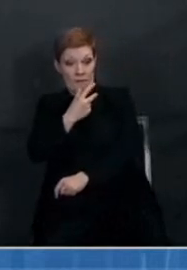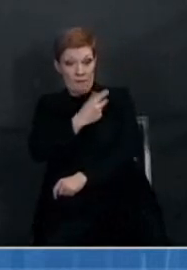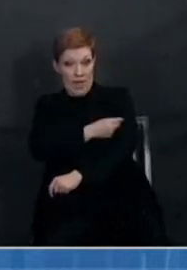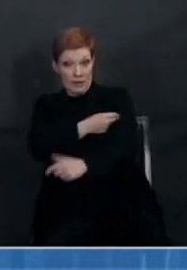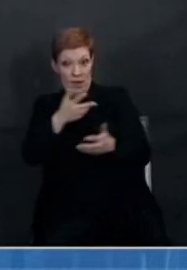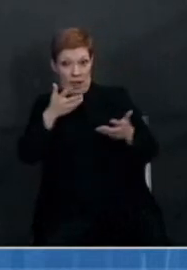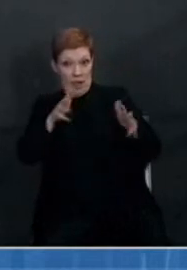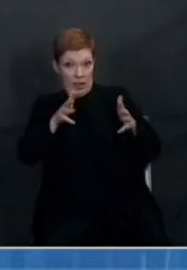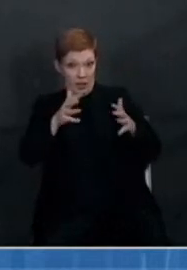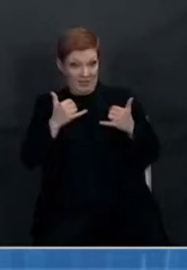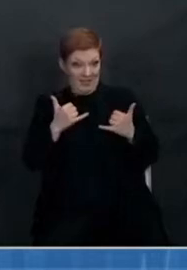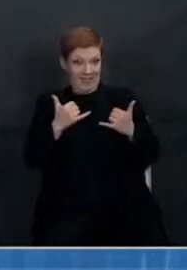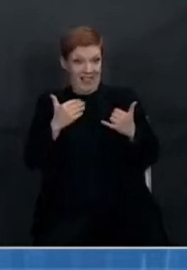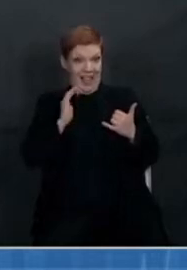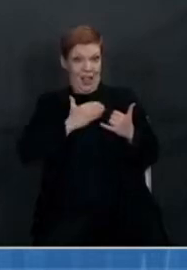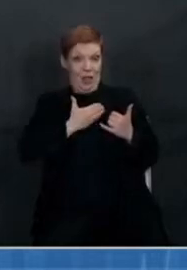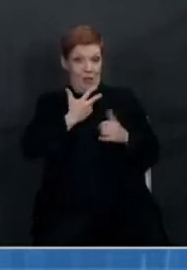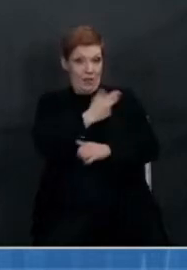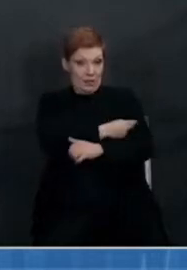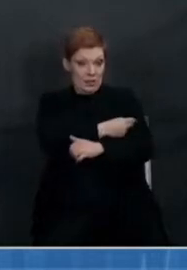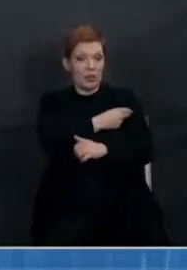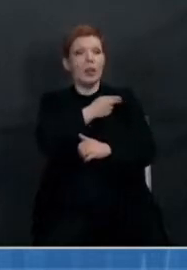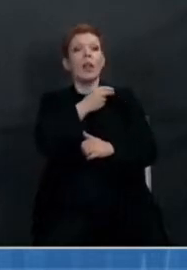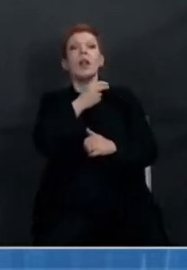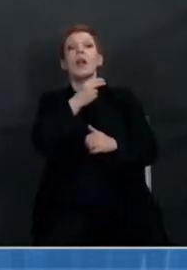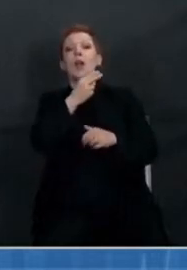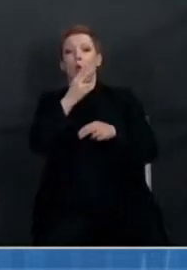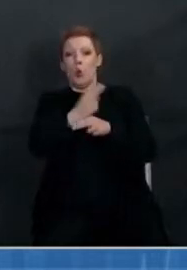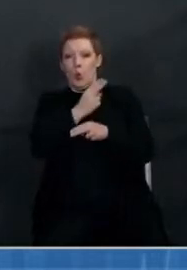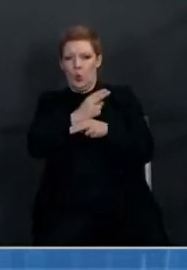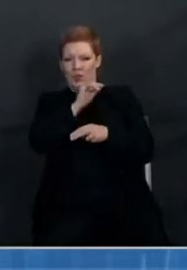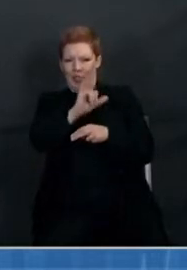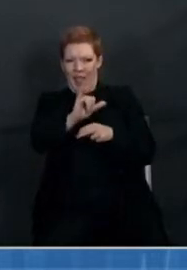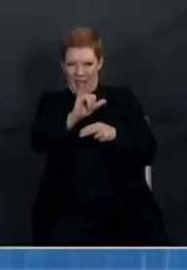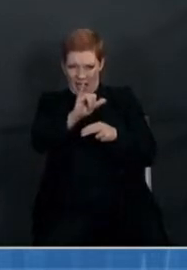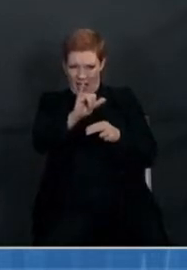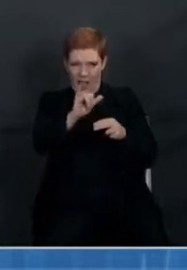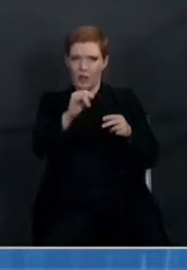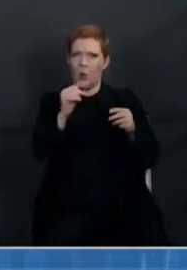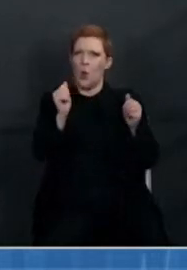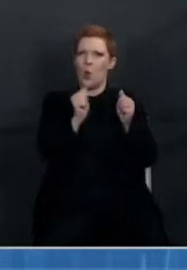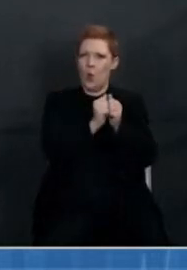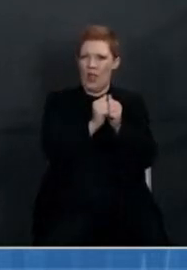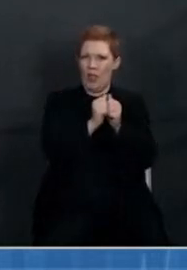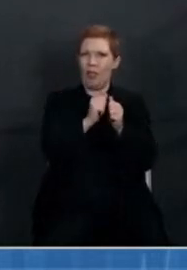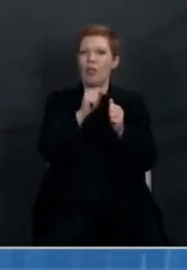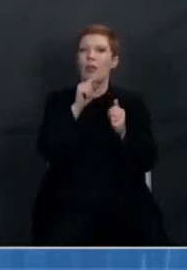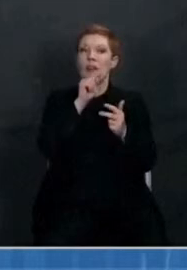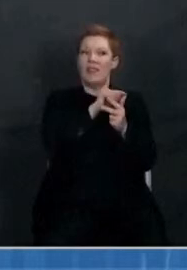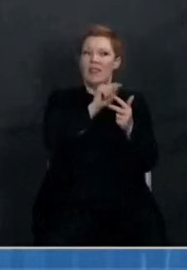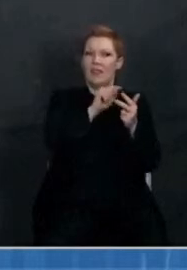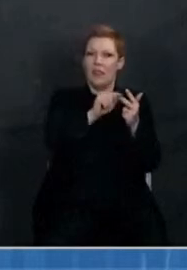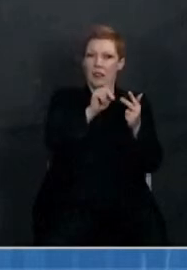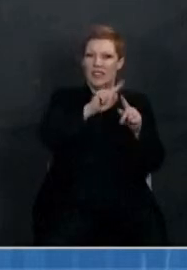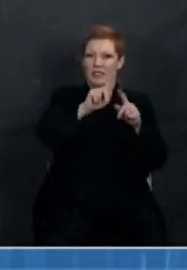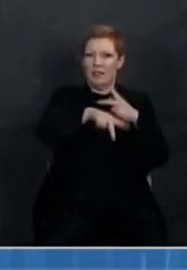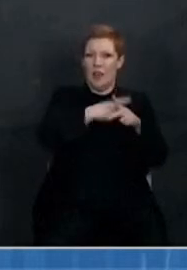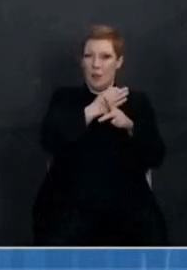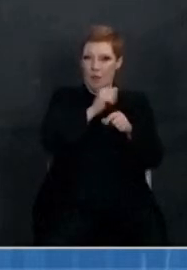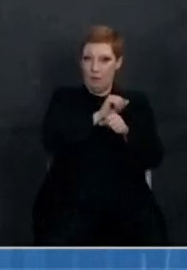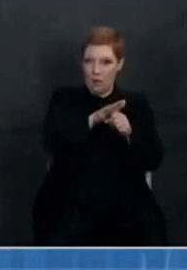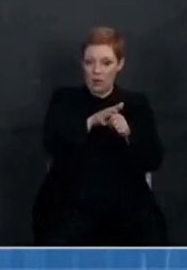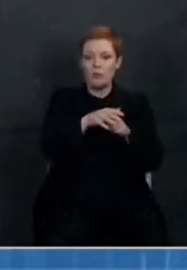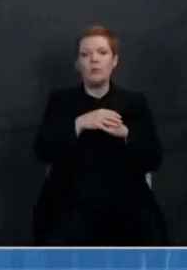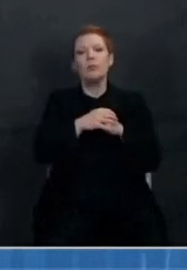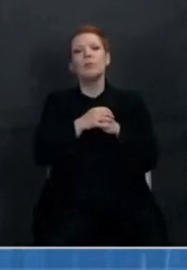vaccines and see how well they do against the variants. What became clear is that with regard to the